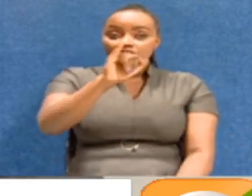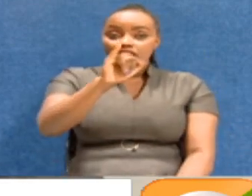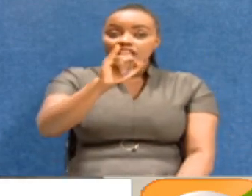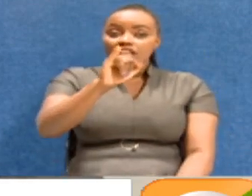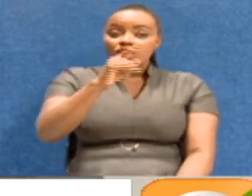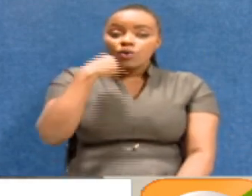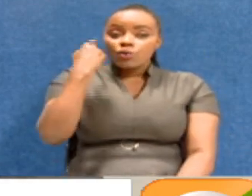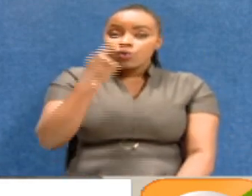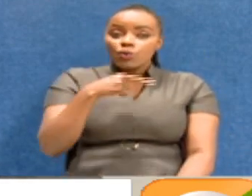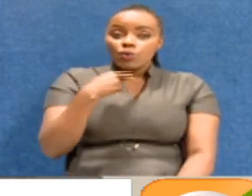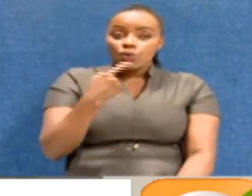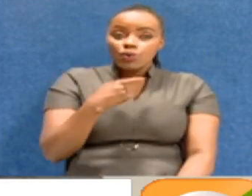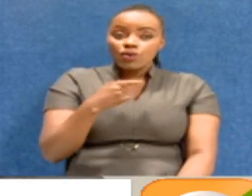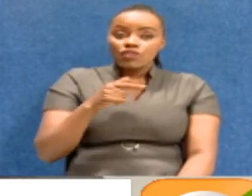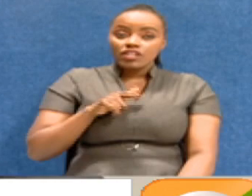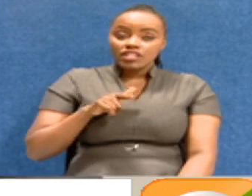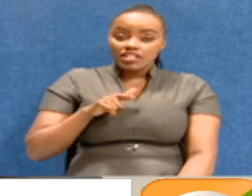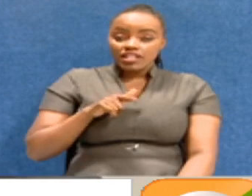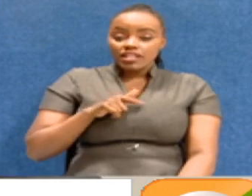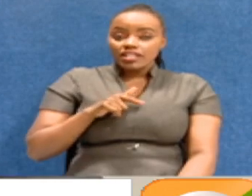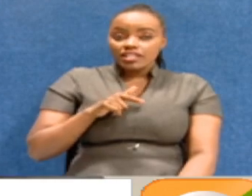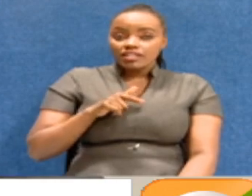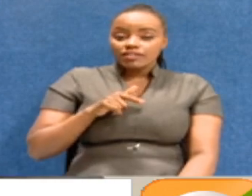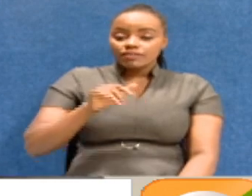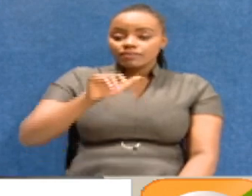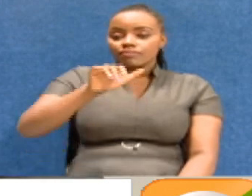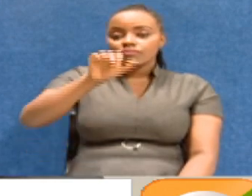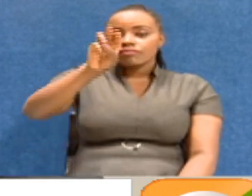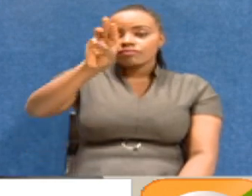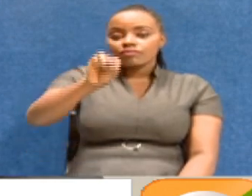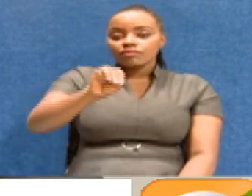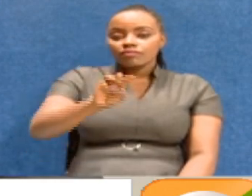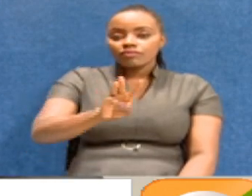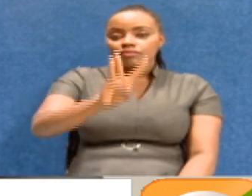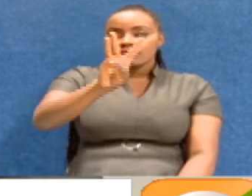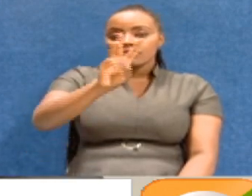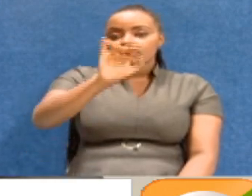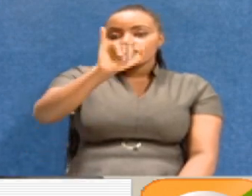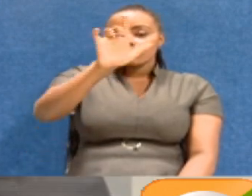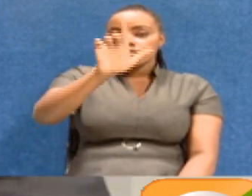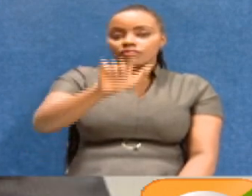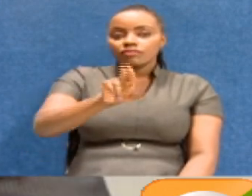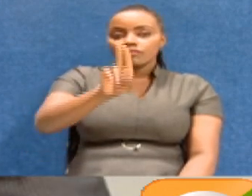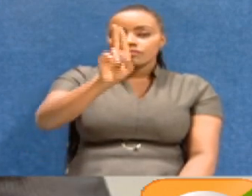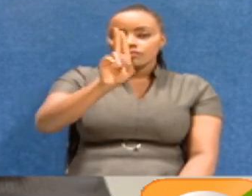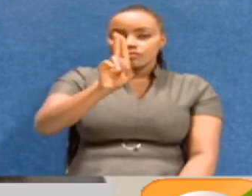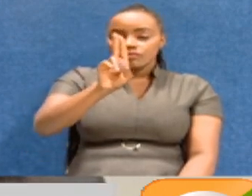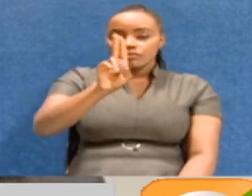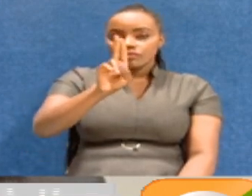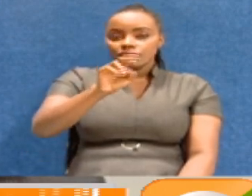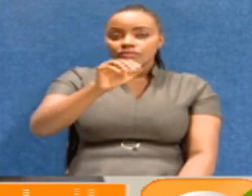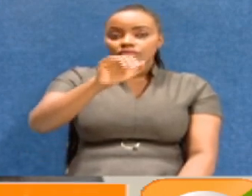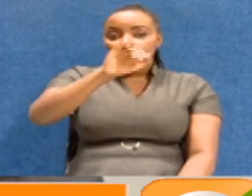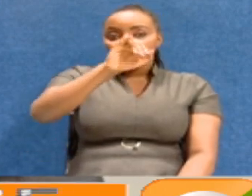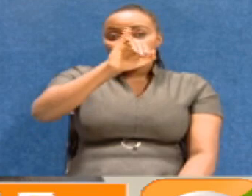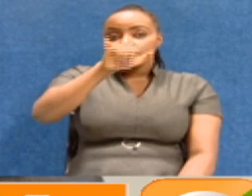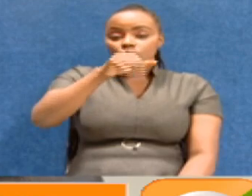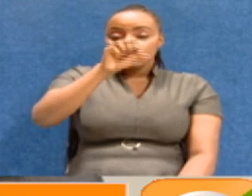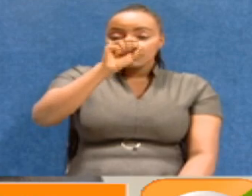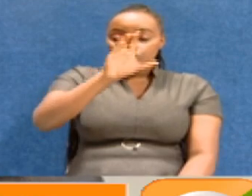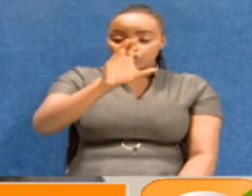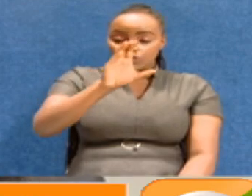that is Lady Justice Philomena Mwilo. The Judicial Service Act